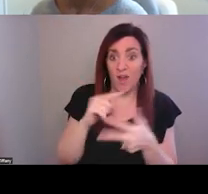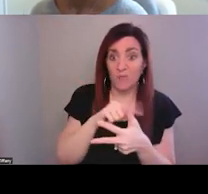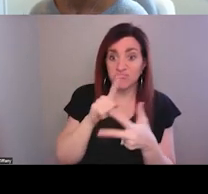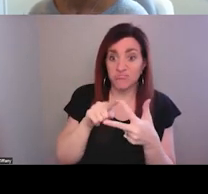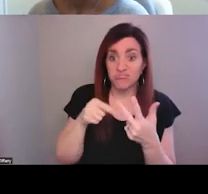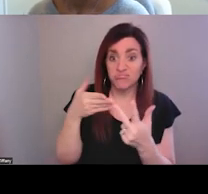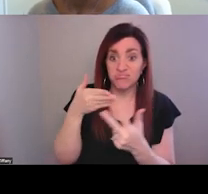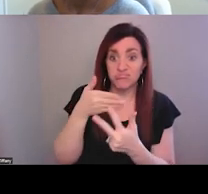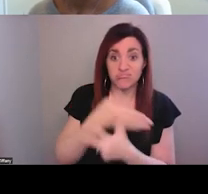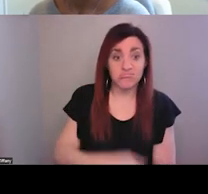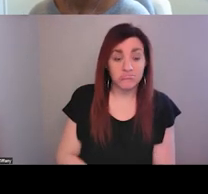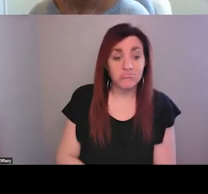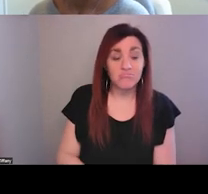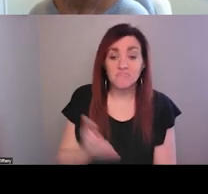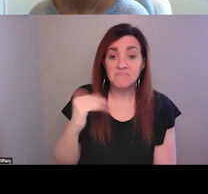Next slide.